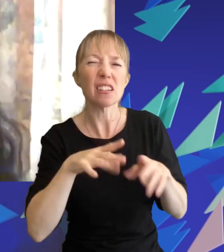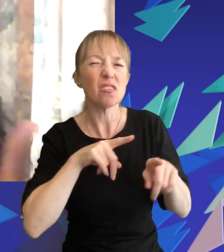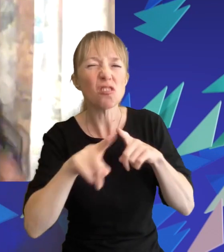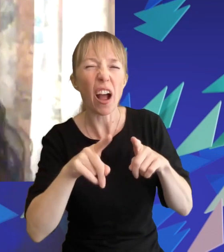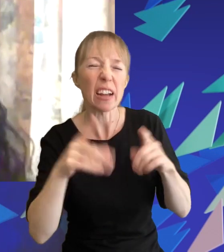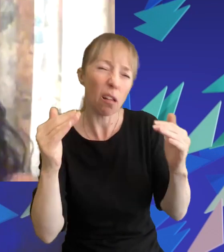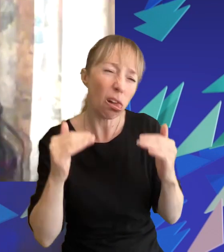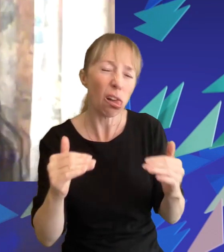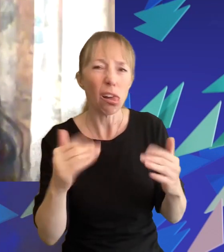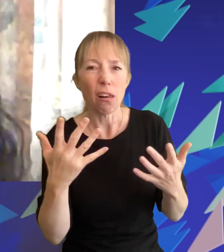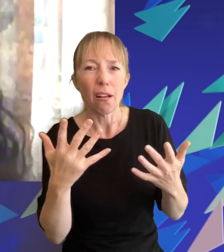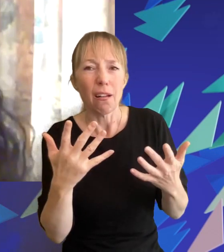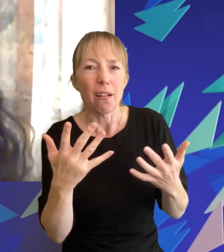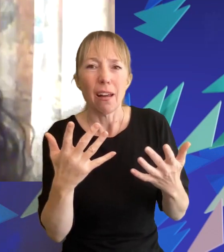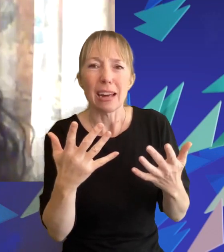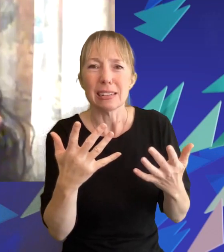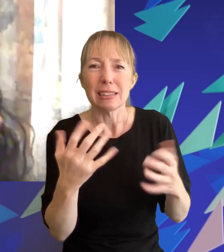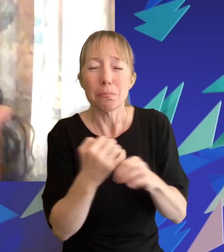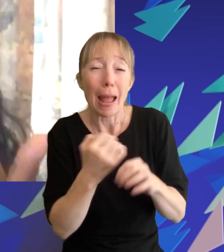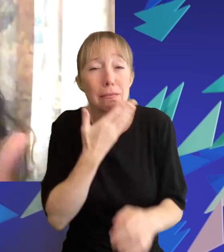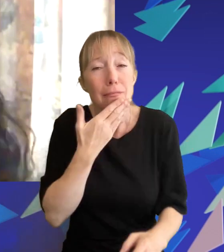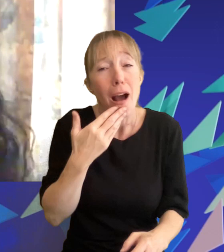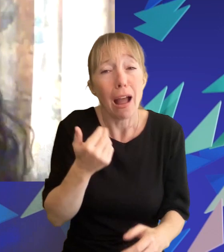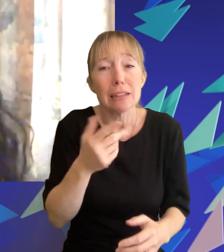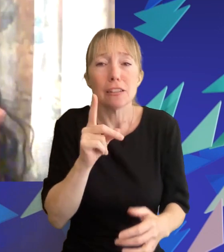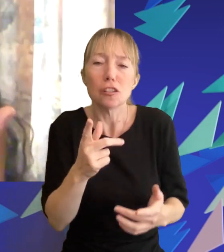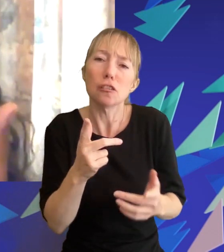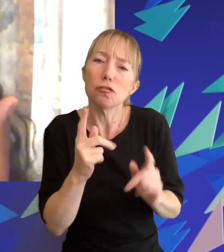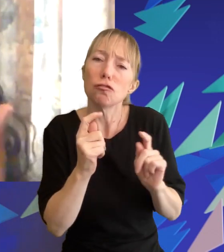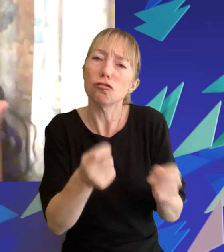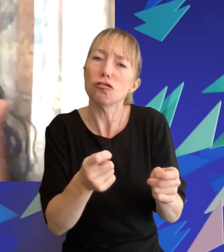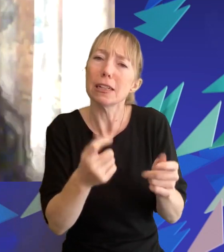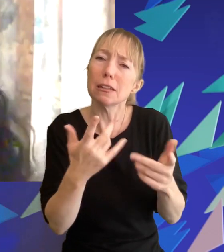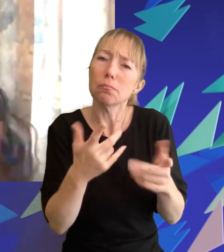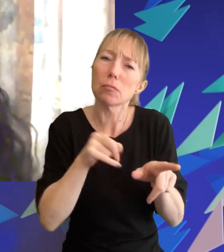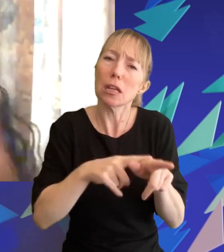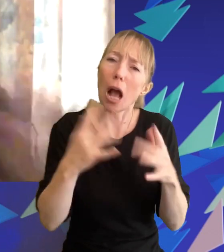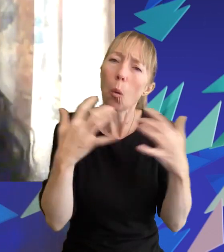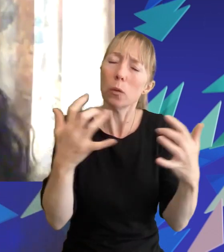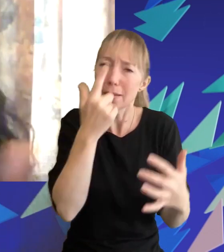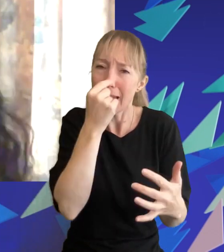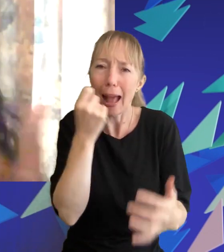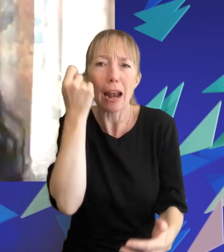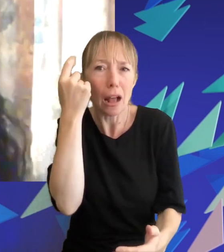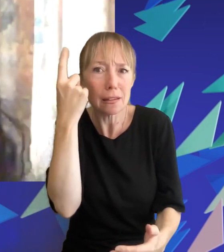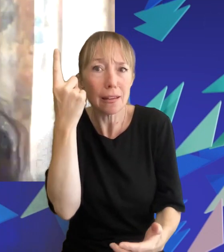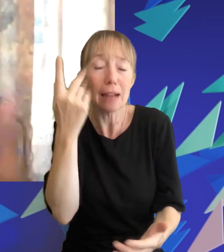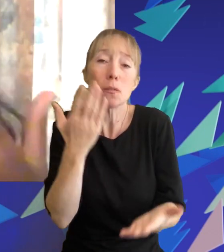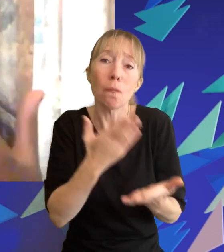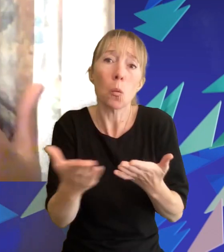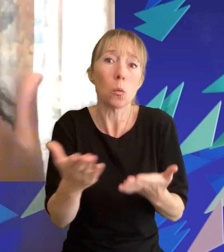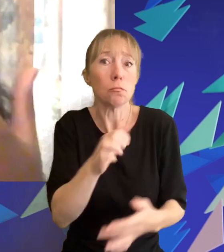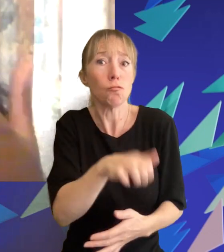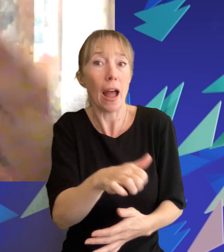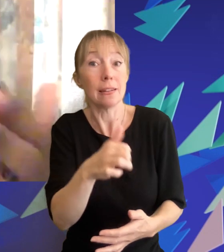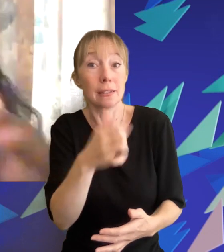it doesn't really sugarcoat things um it treats its young viewers like they're capable of understanding a lot which they are it treats